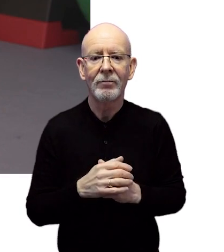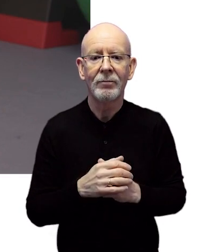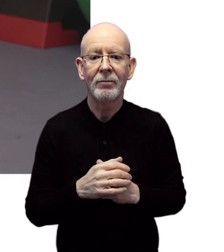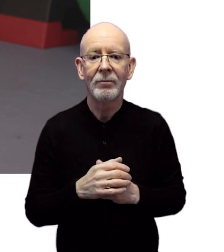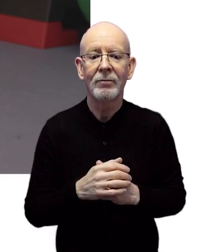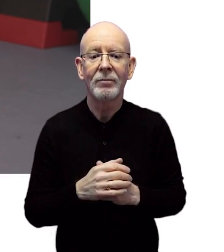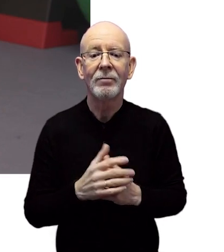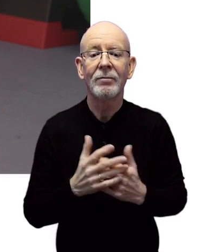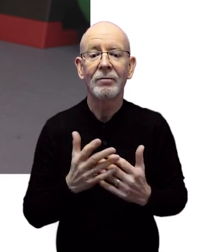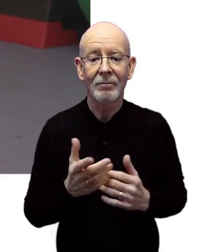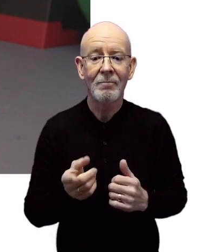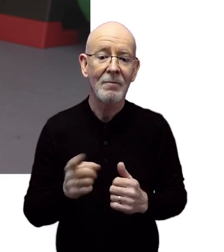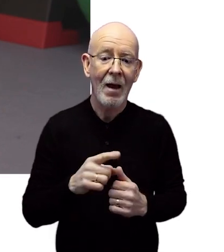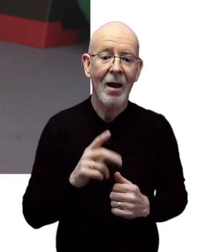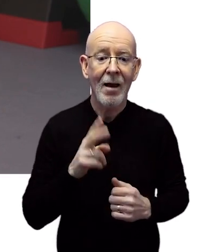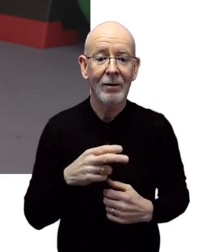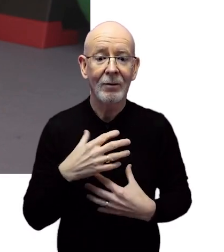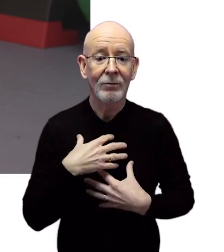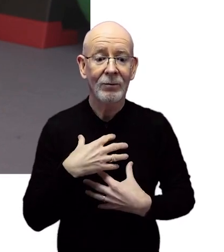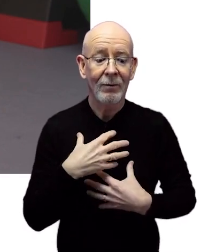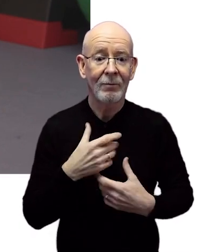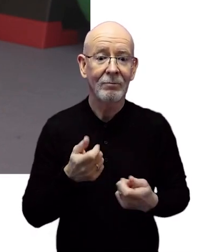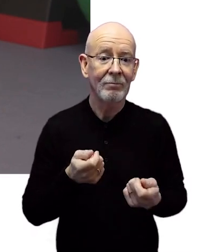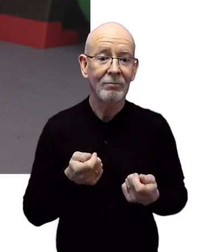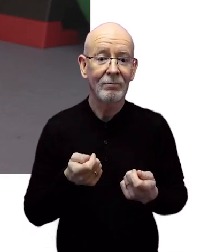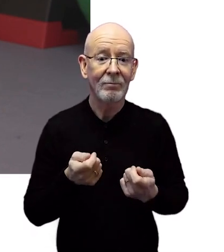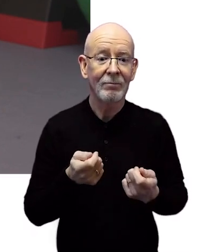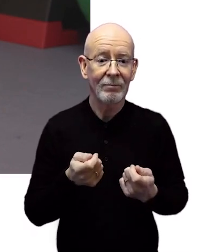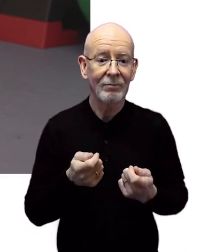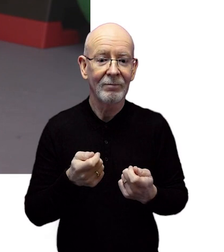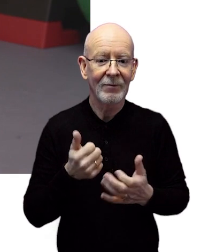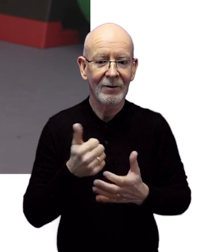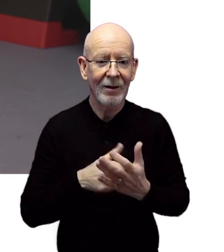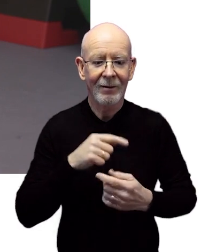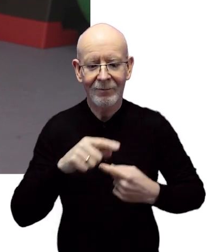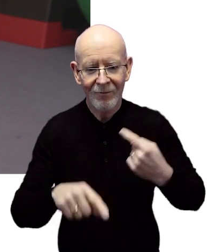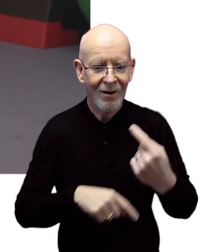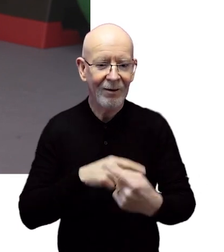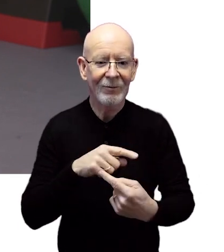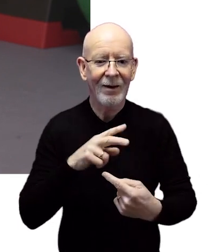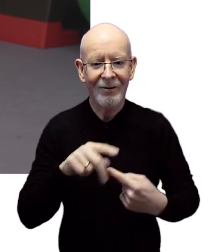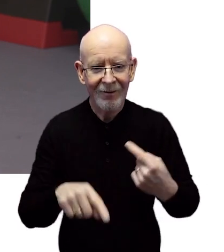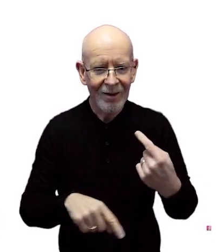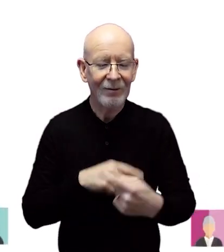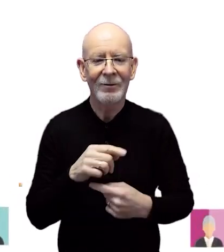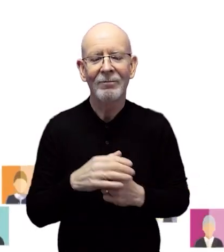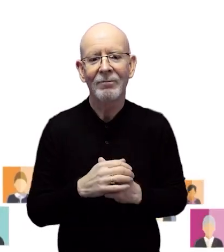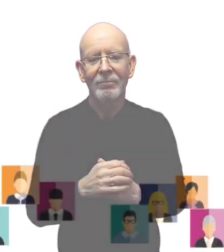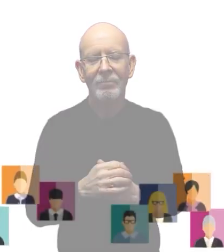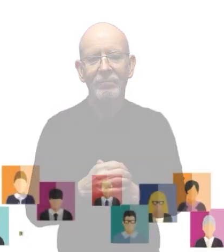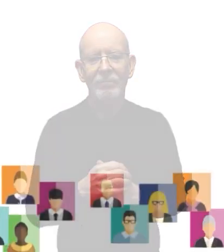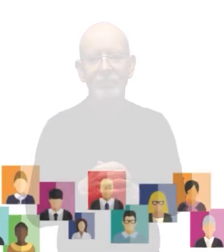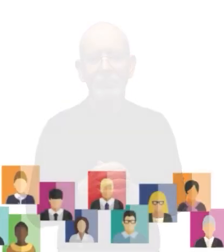Now she is going to return back to breathing control, to rest and begin the cycle again if needed. So...